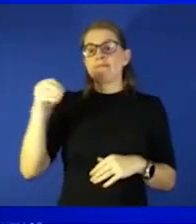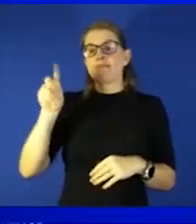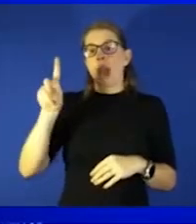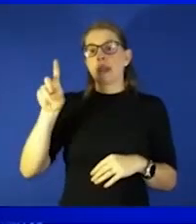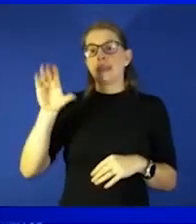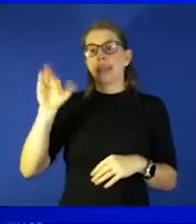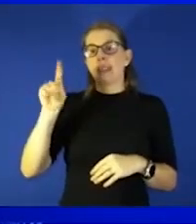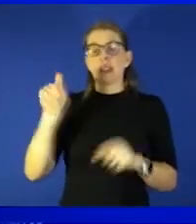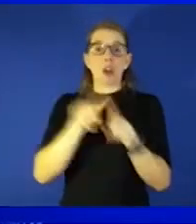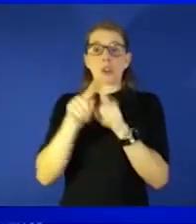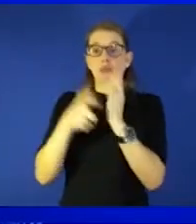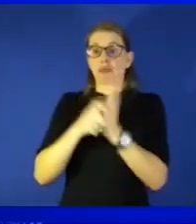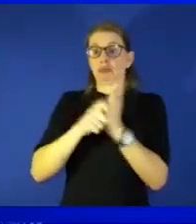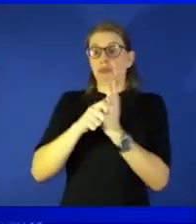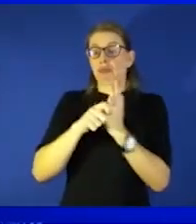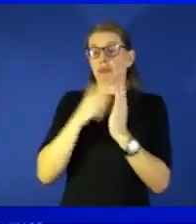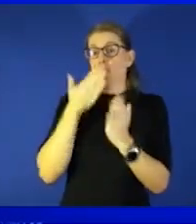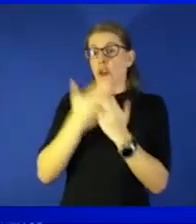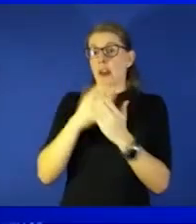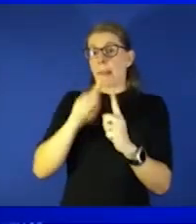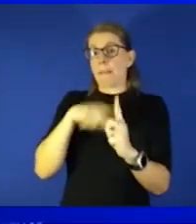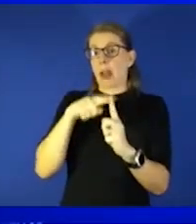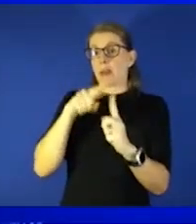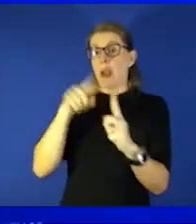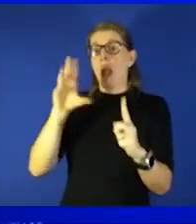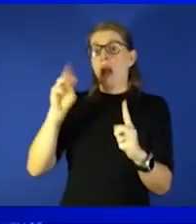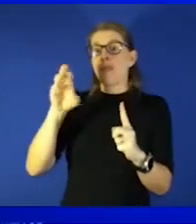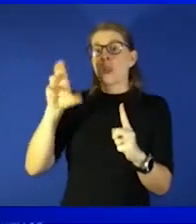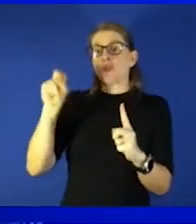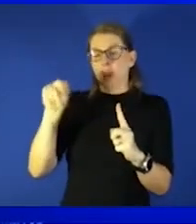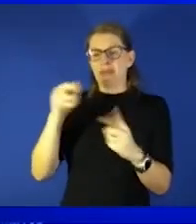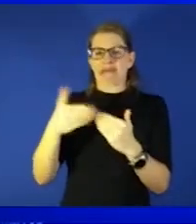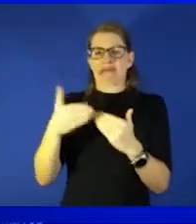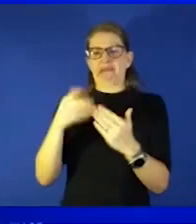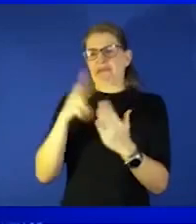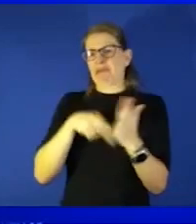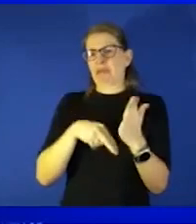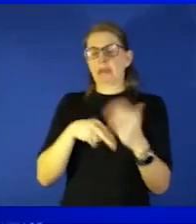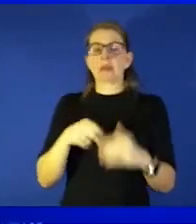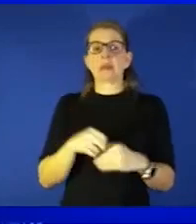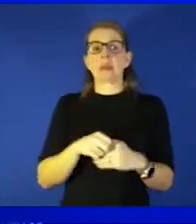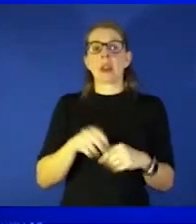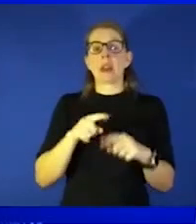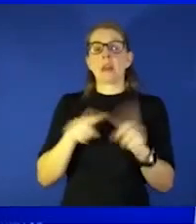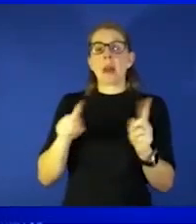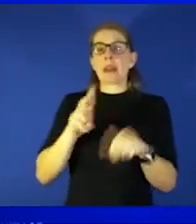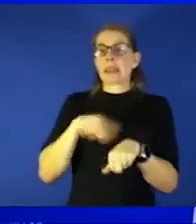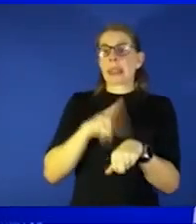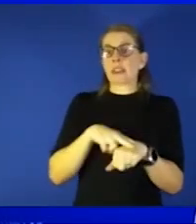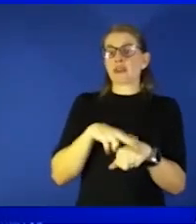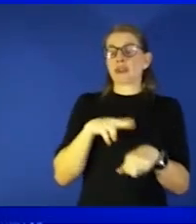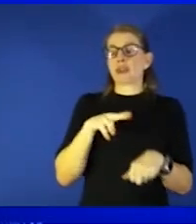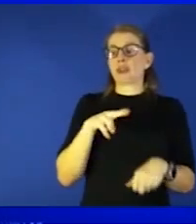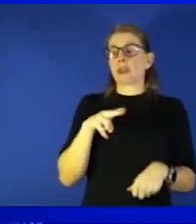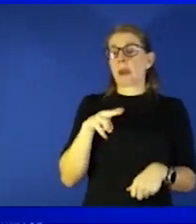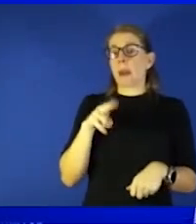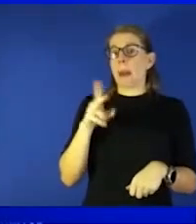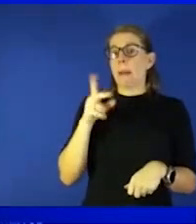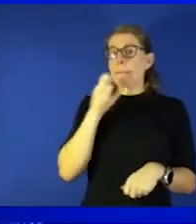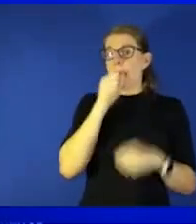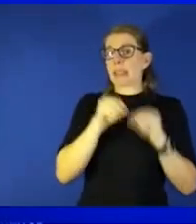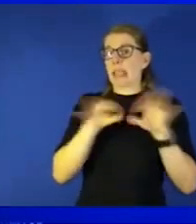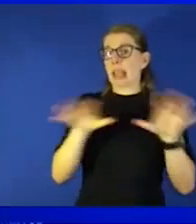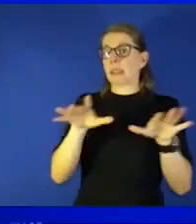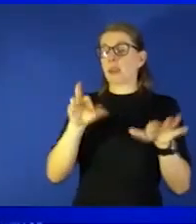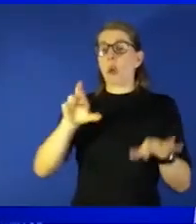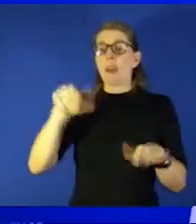about Omicron as well that are very easy reading uh but the nature podcast or this week in virology and I would say also a lot of this does